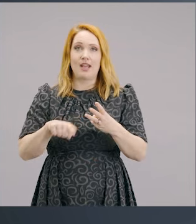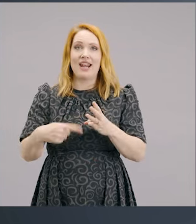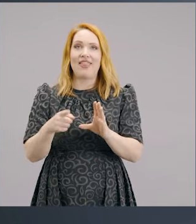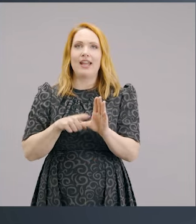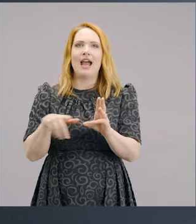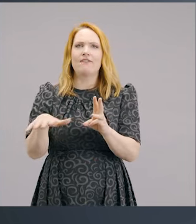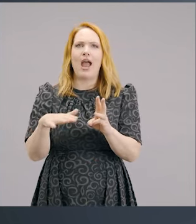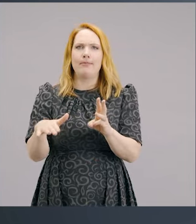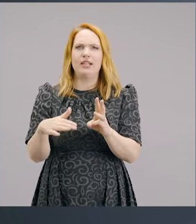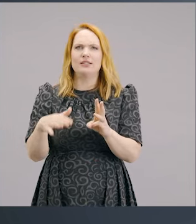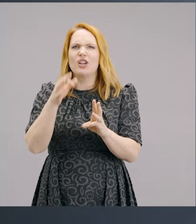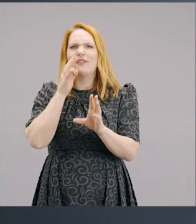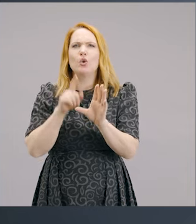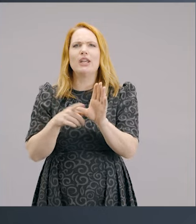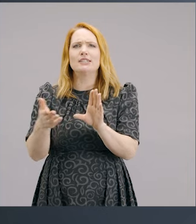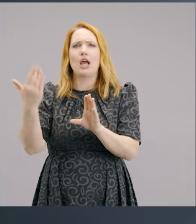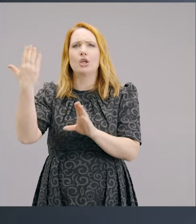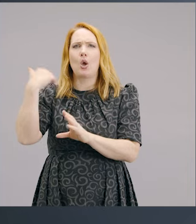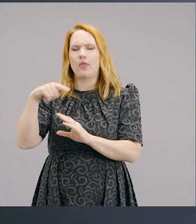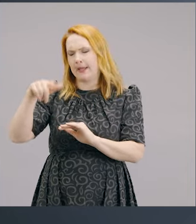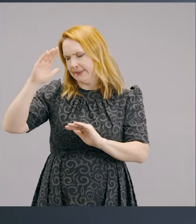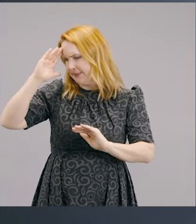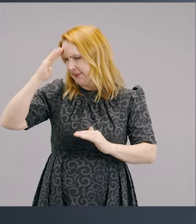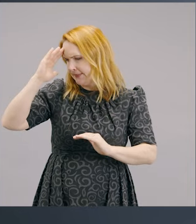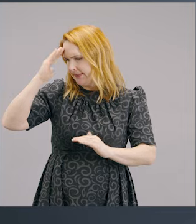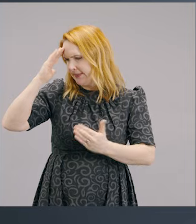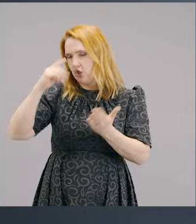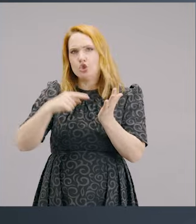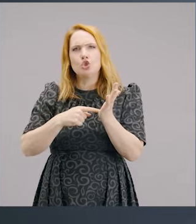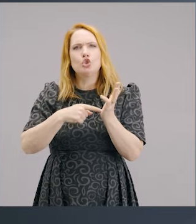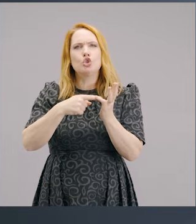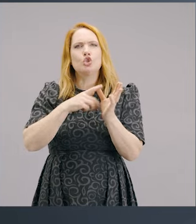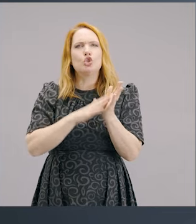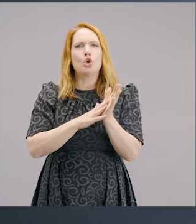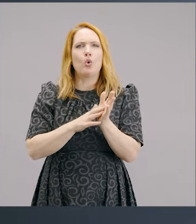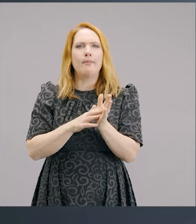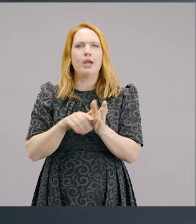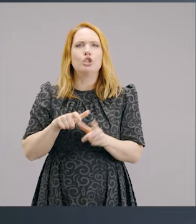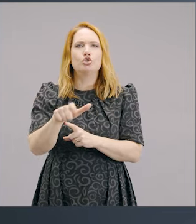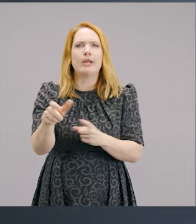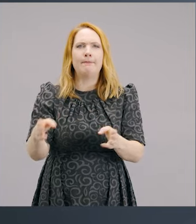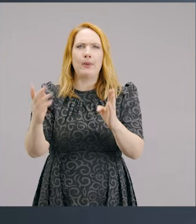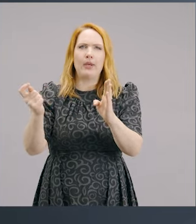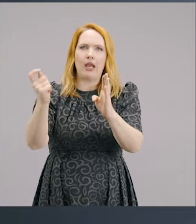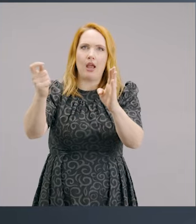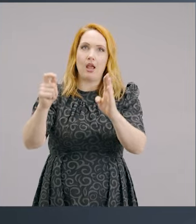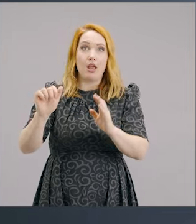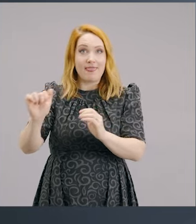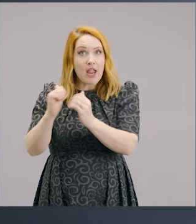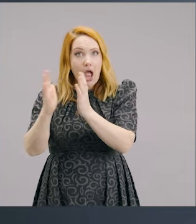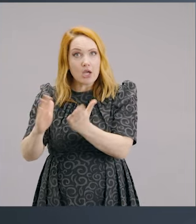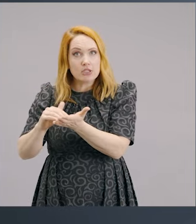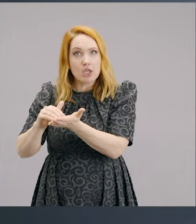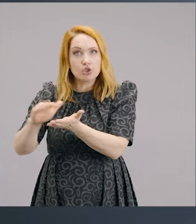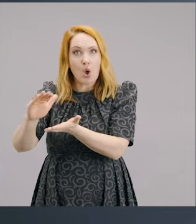There's one young family in the past a few years ago that so believed in our Tuam Street project, they sold their whole